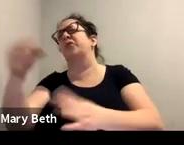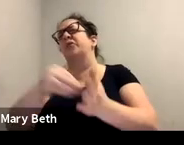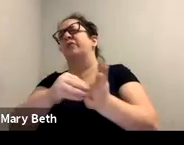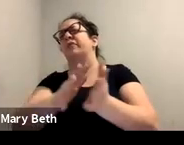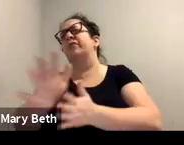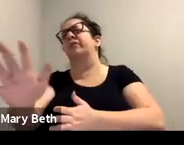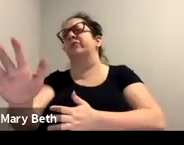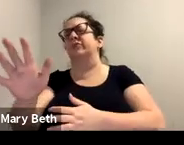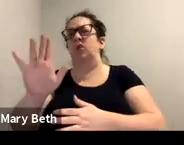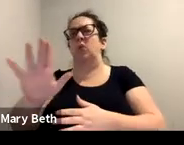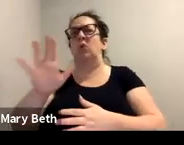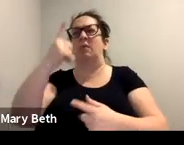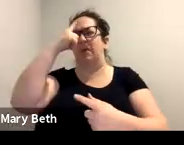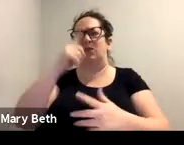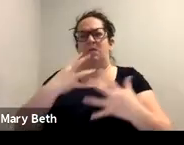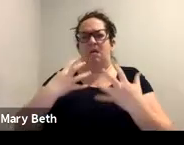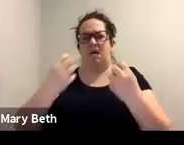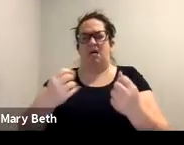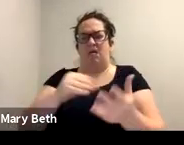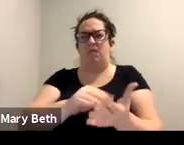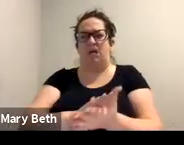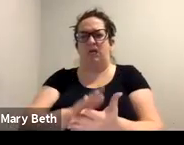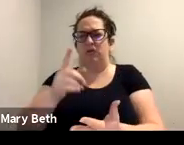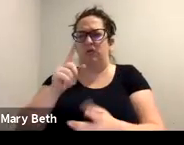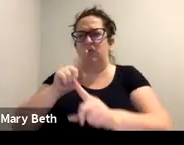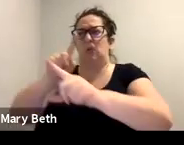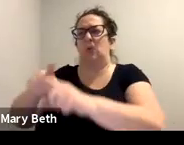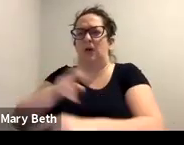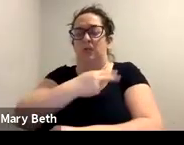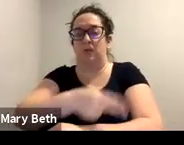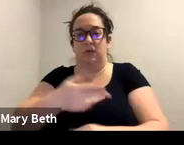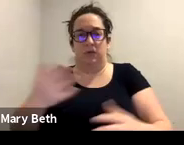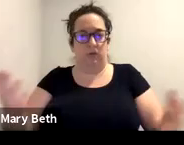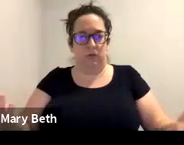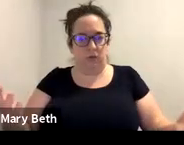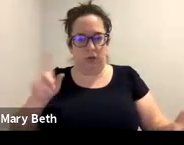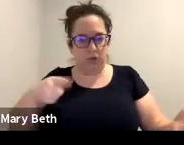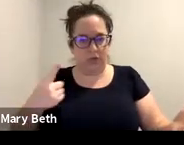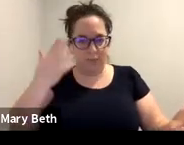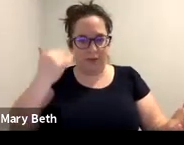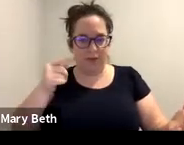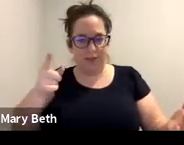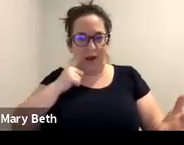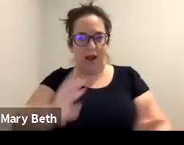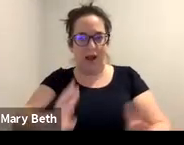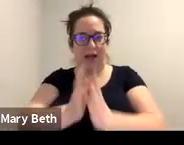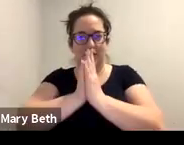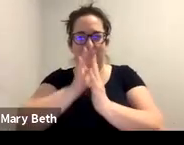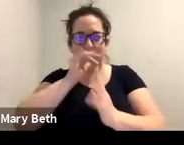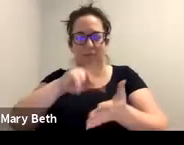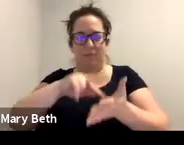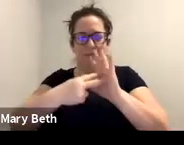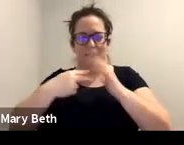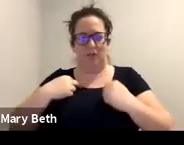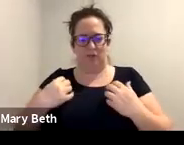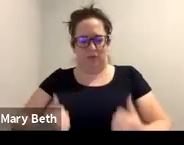your mental health records because we need it for the case. Just because they're asking doesn't mean the survivor has to agree to